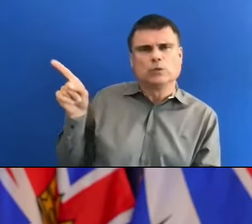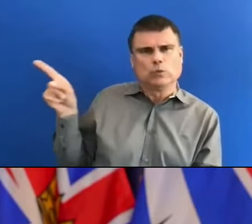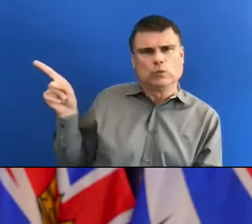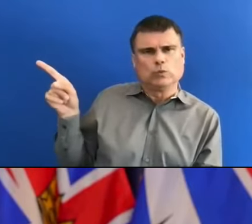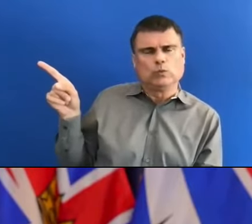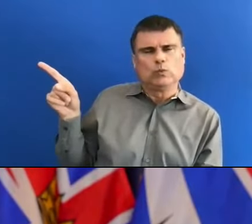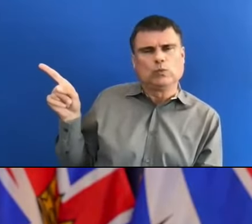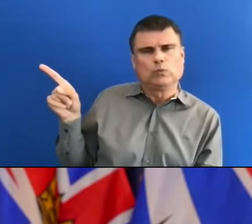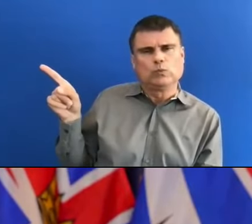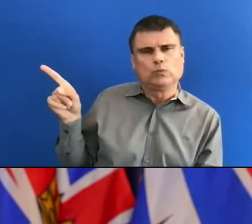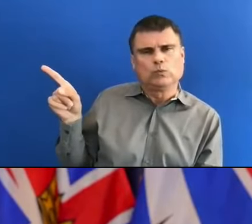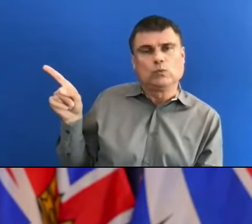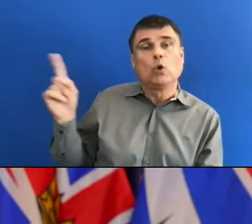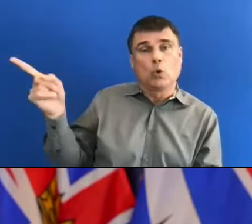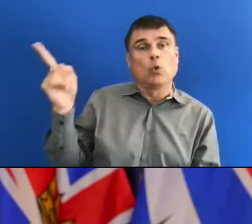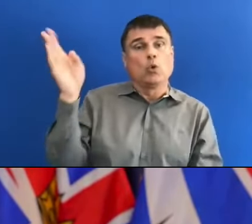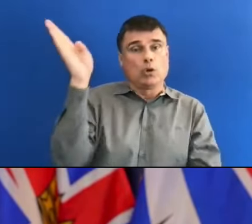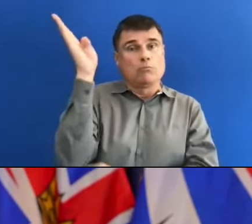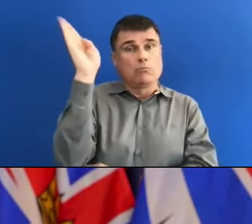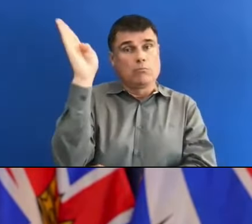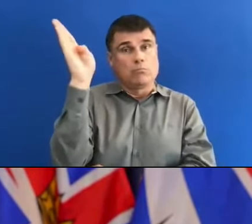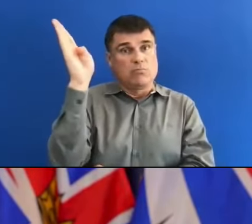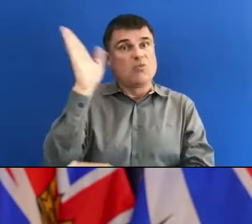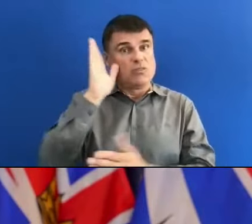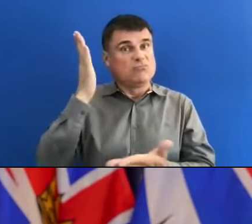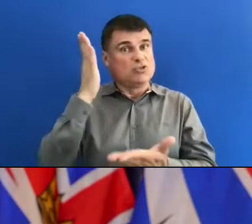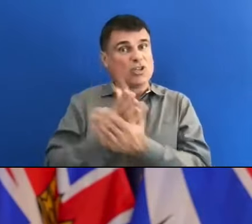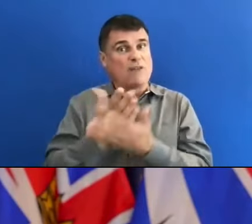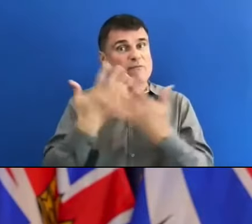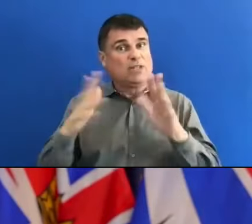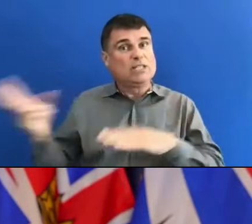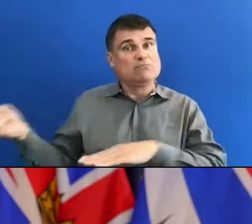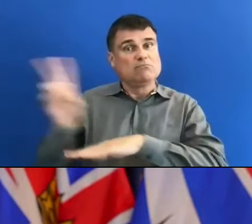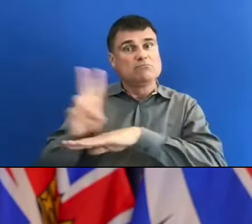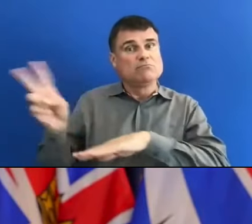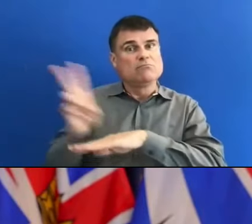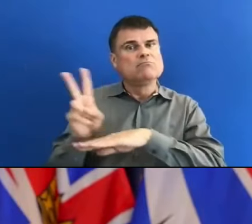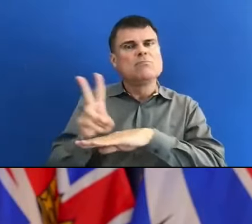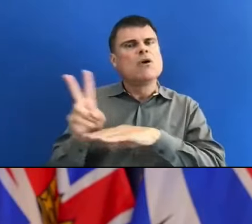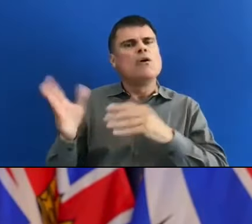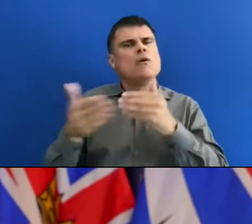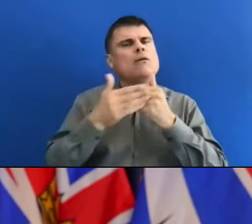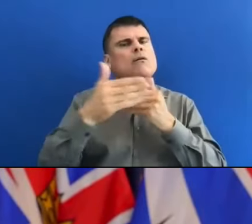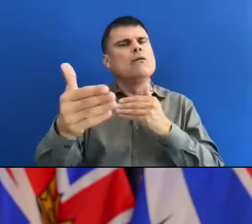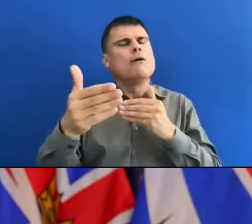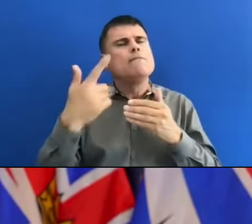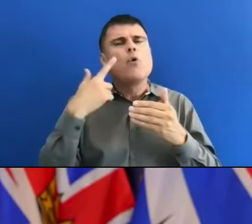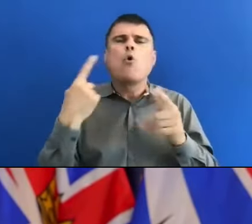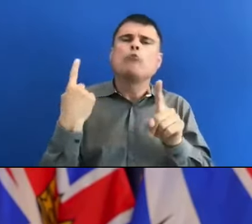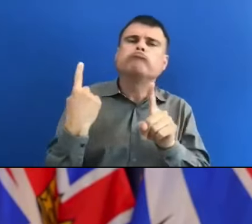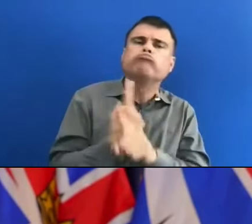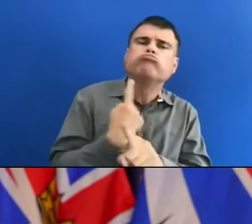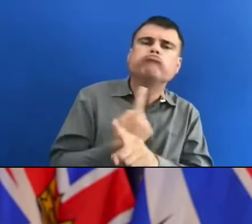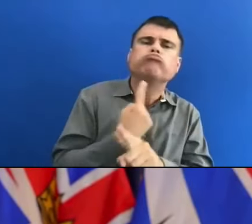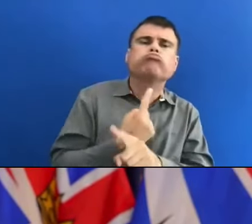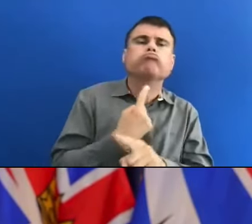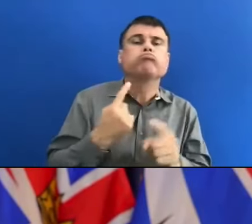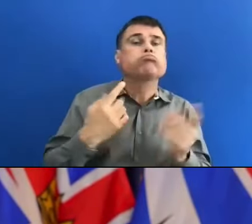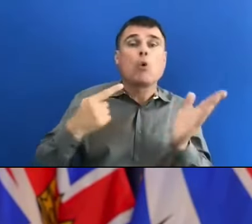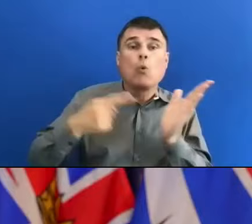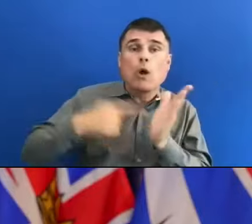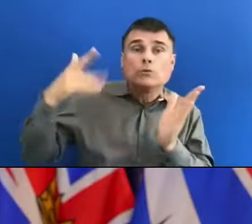pandemic now that the briefings are ended. Is there a plan for regular press releases or occasional briefings if the situation warrants it?